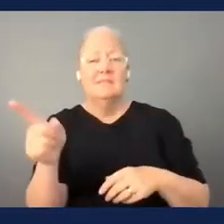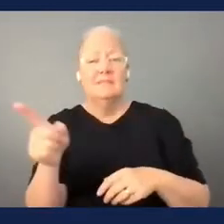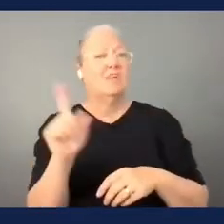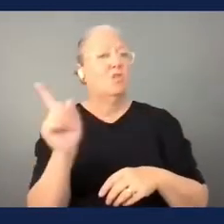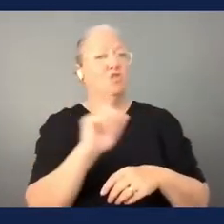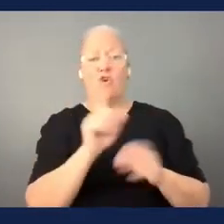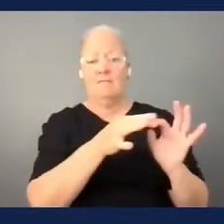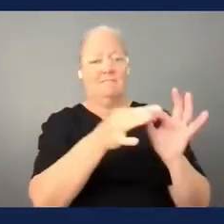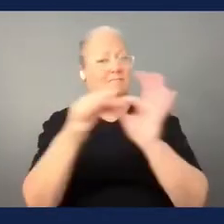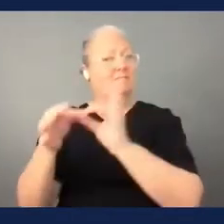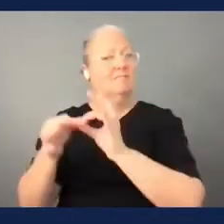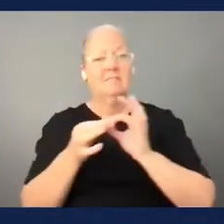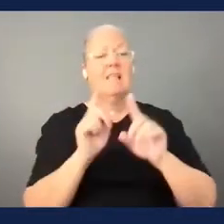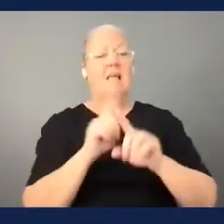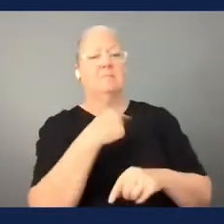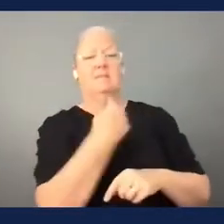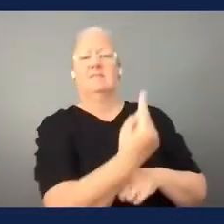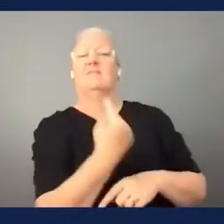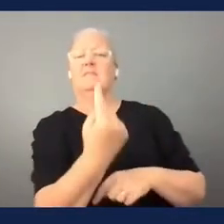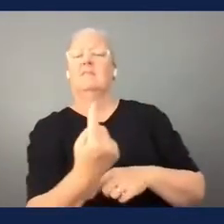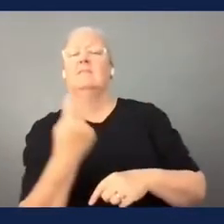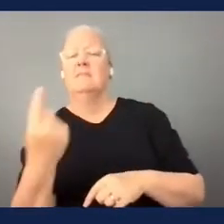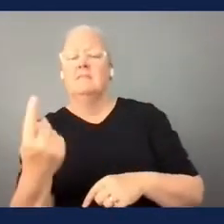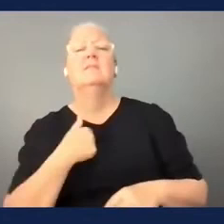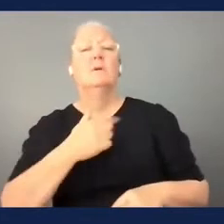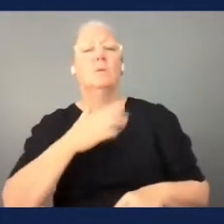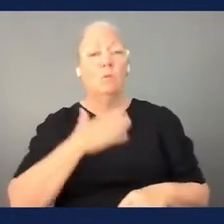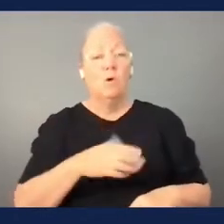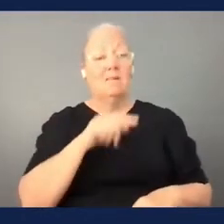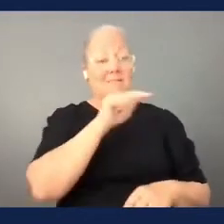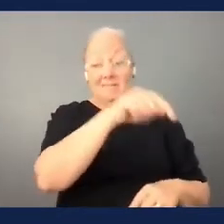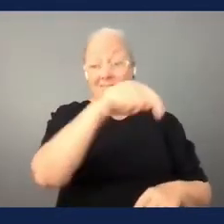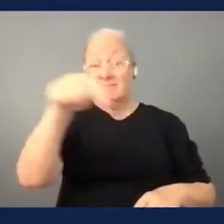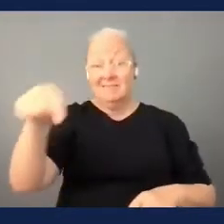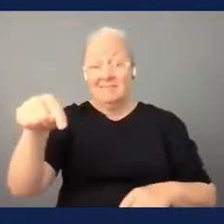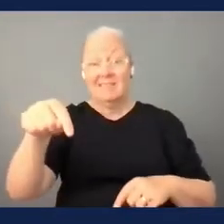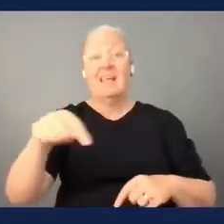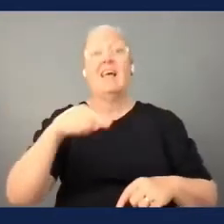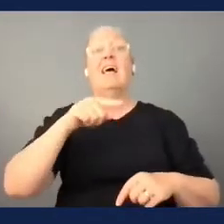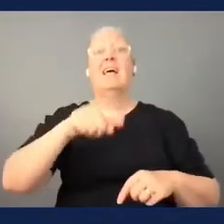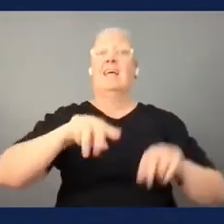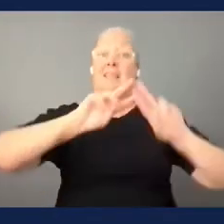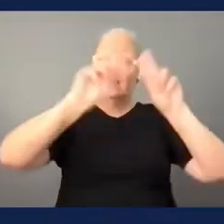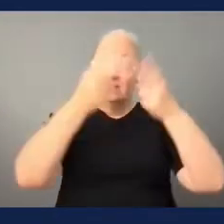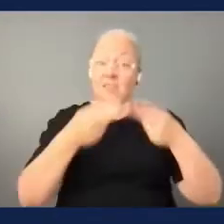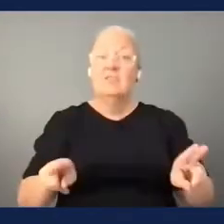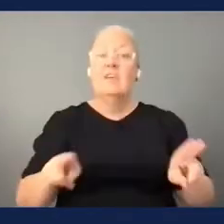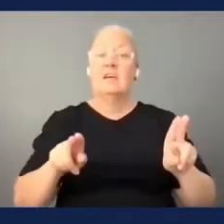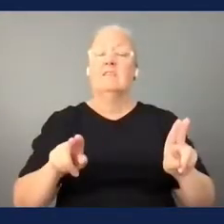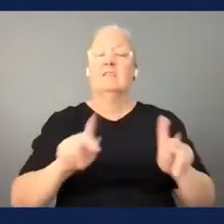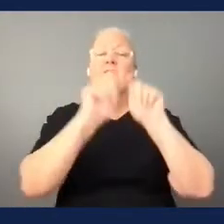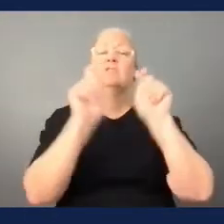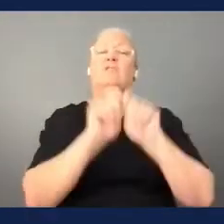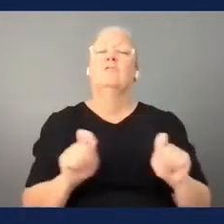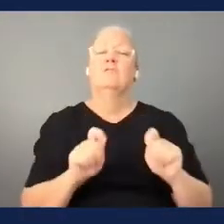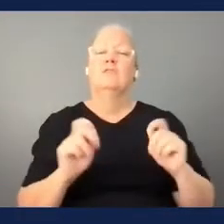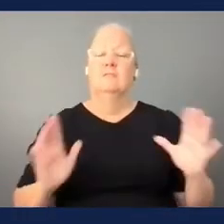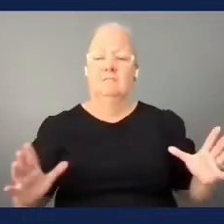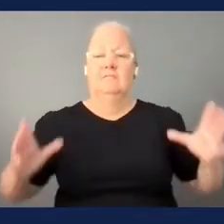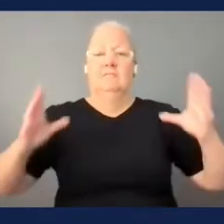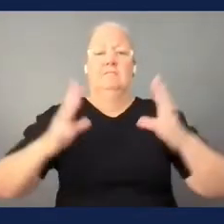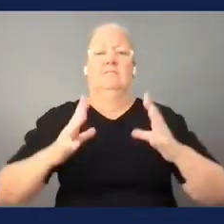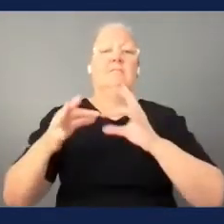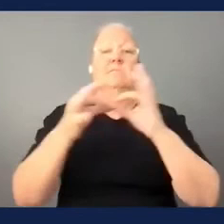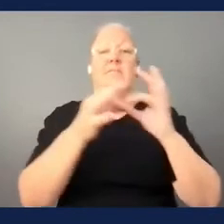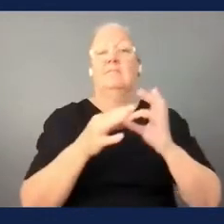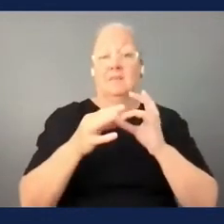independently and our mission was just to bring together all these international federations and we're really proud that within less than 12 months we were able